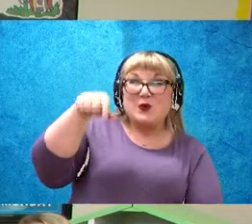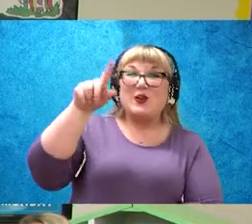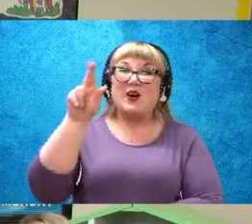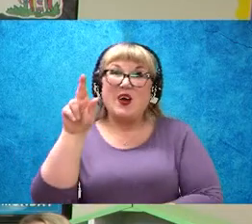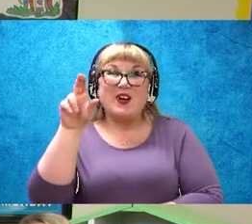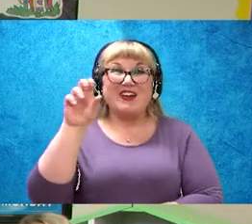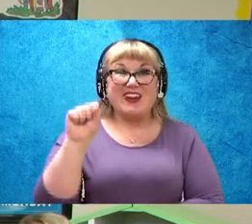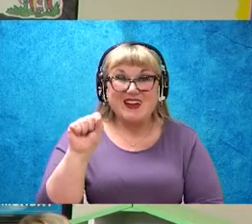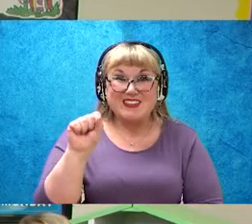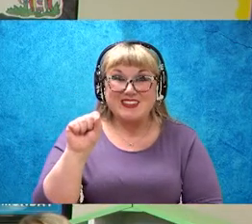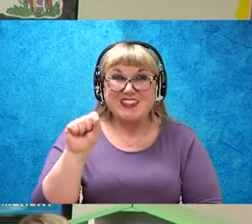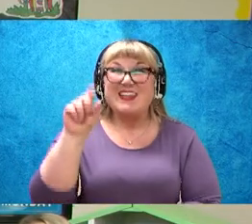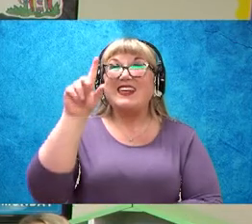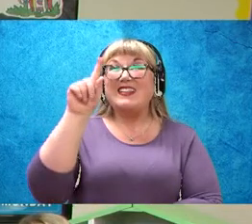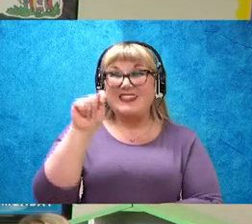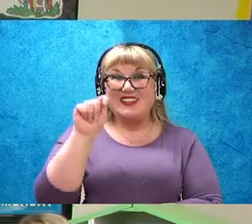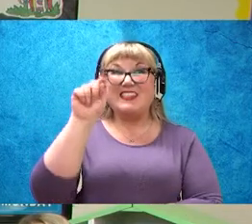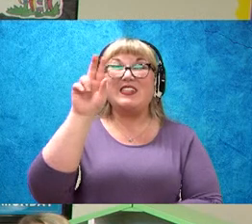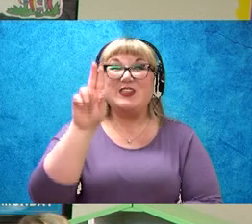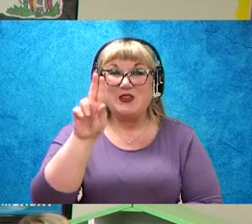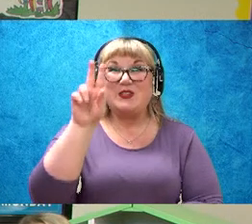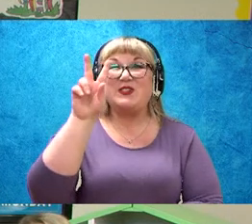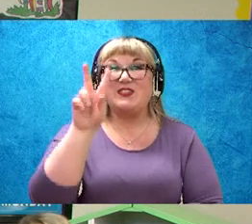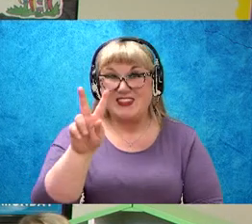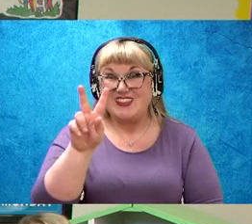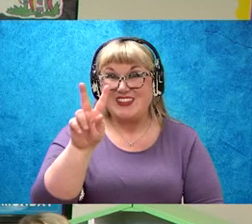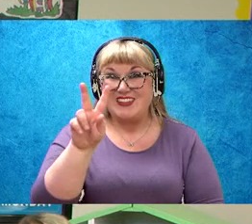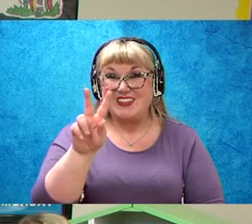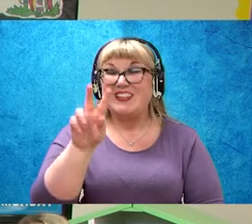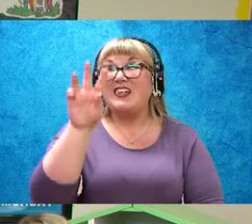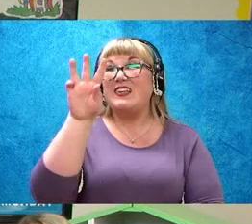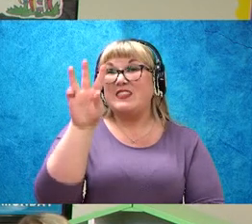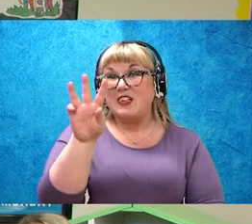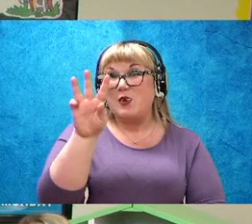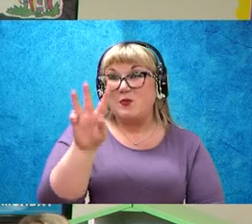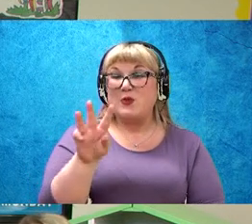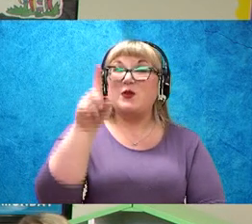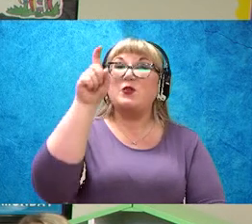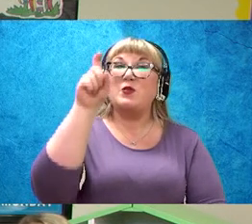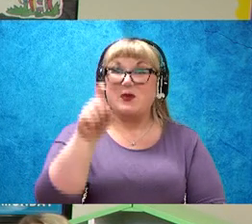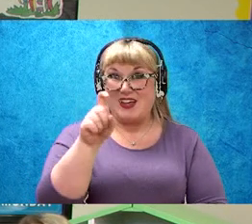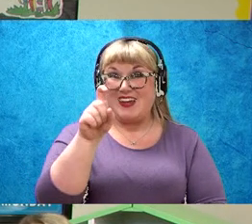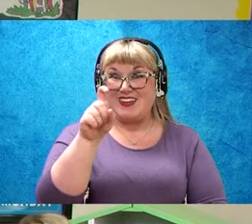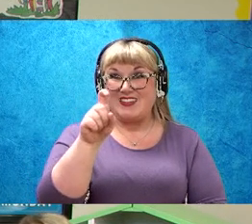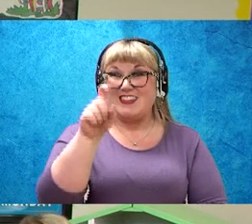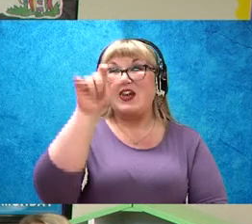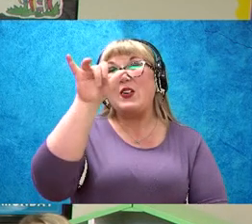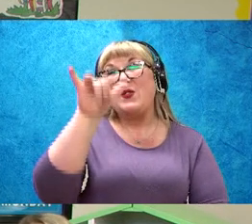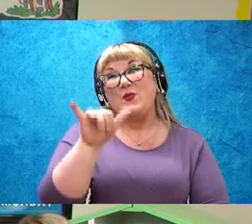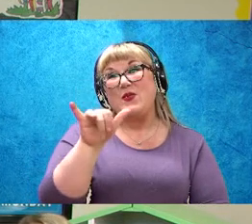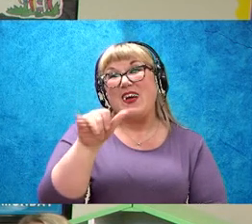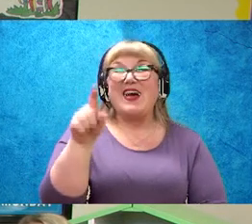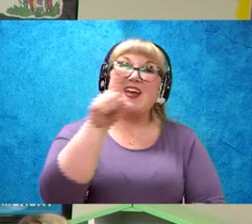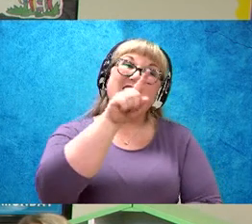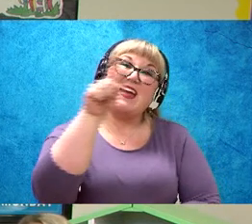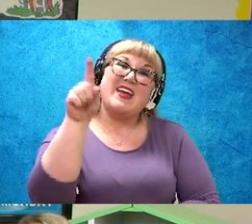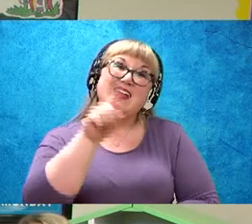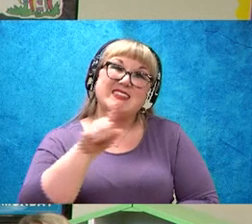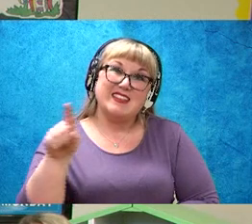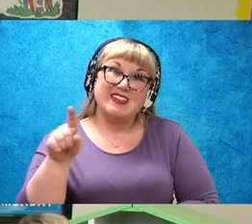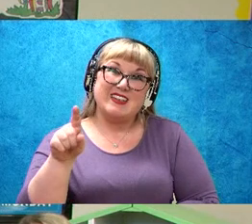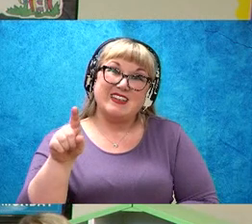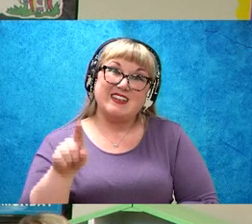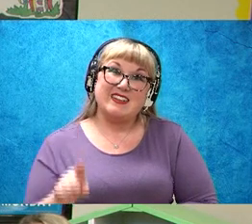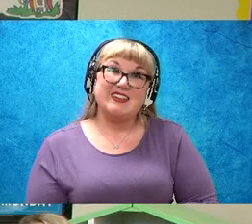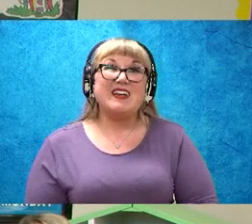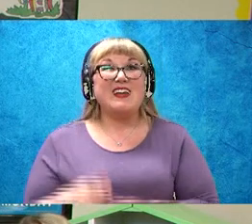Q, R, S, T, U, V, W, X, Y, and